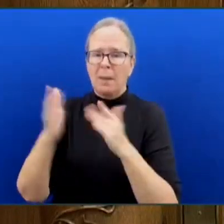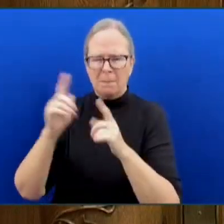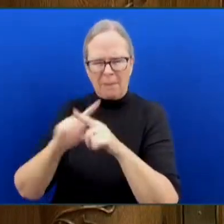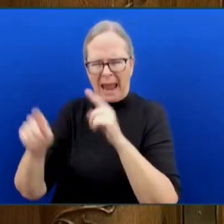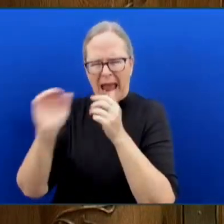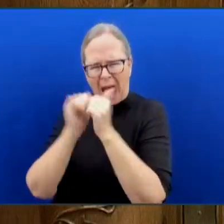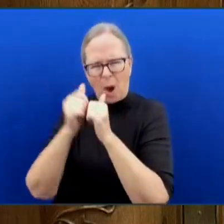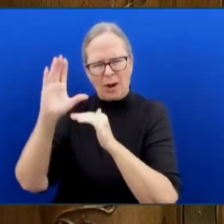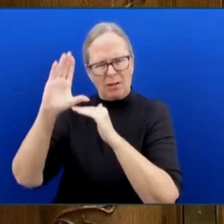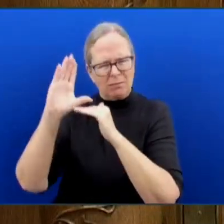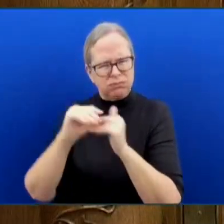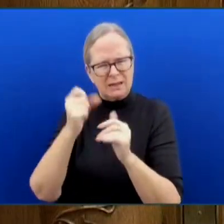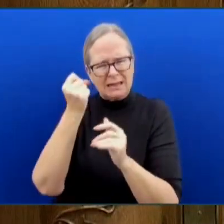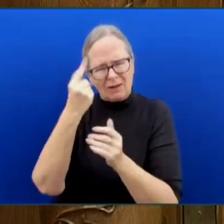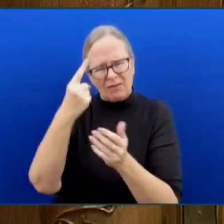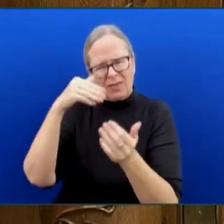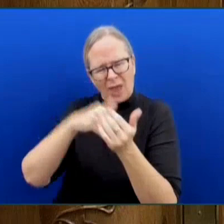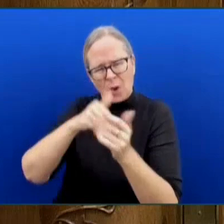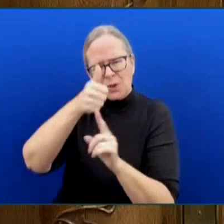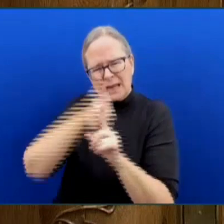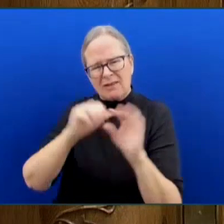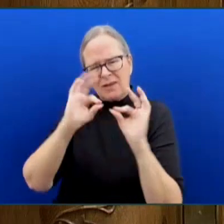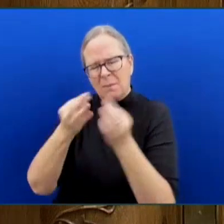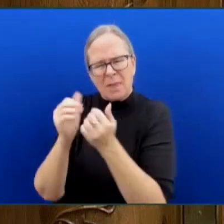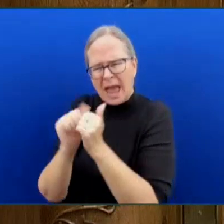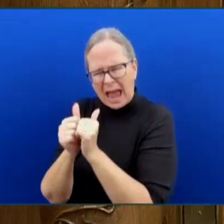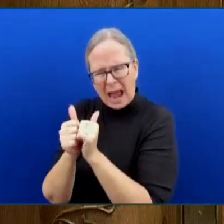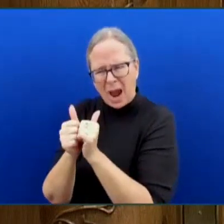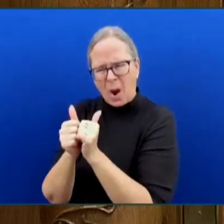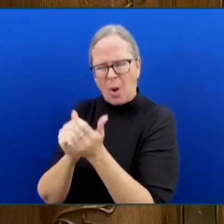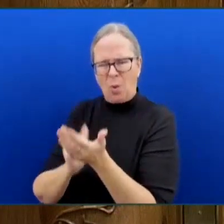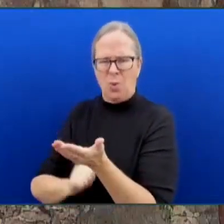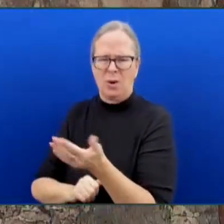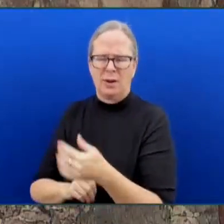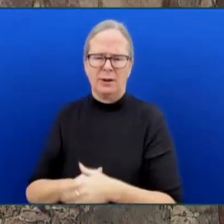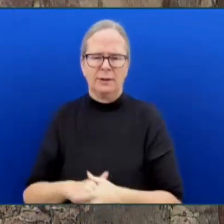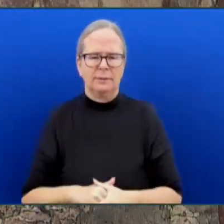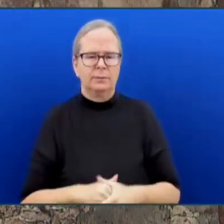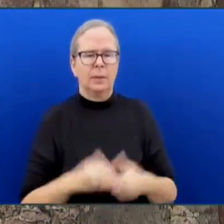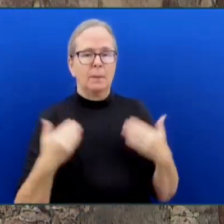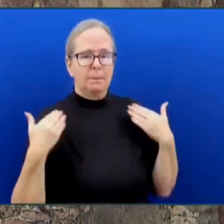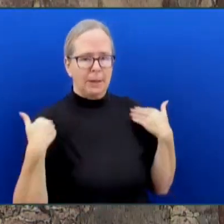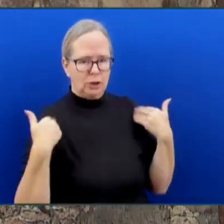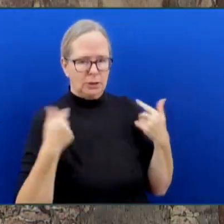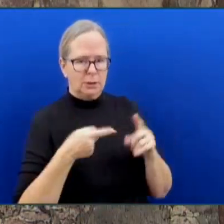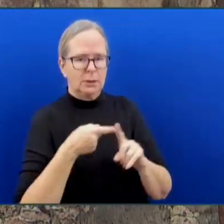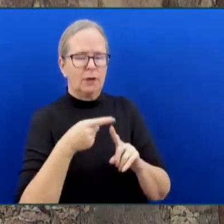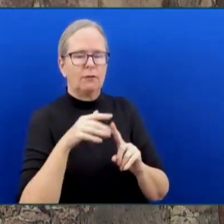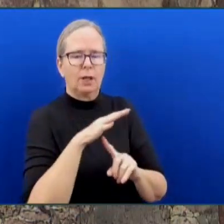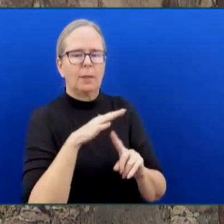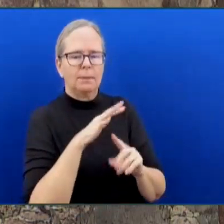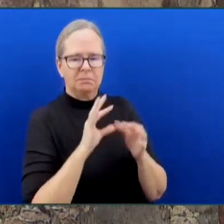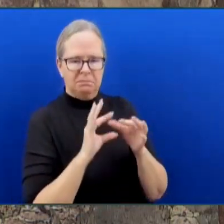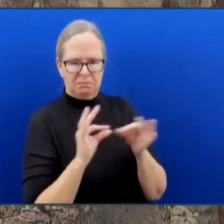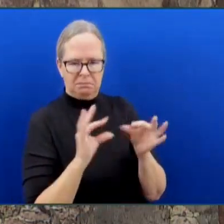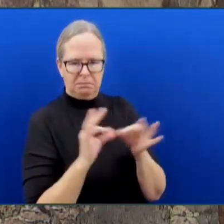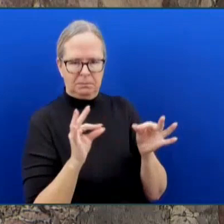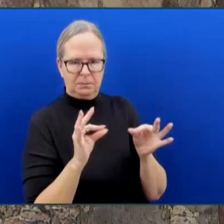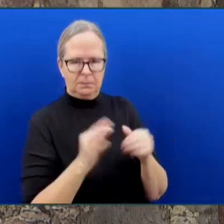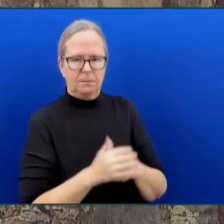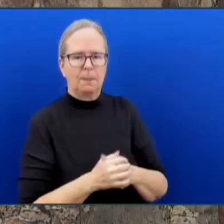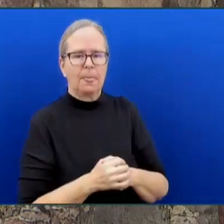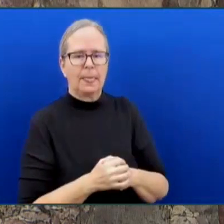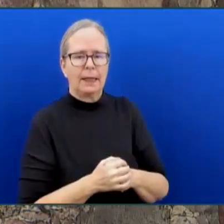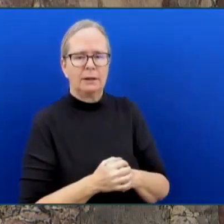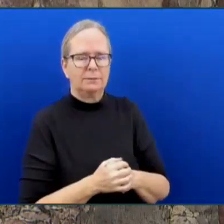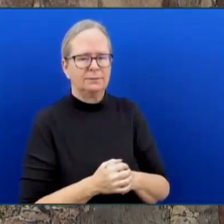Mr. Minister of Environment. Thank you very much, Mr. Speaker. We do not have a secret plan. We